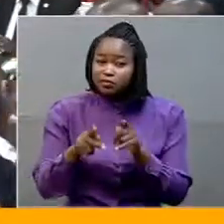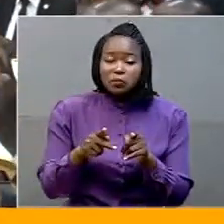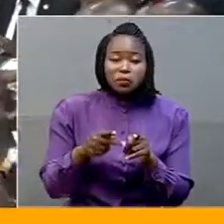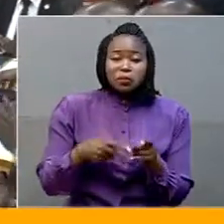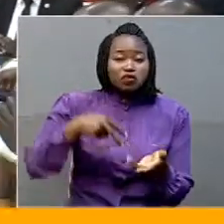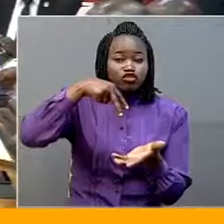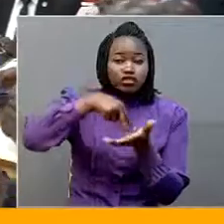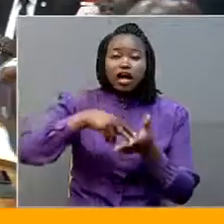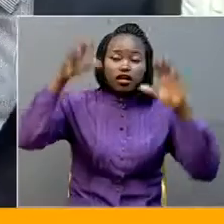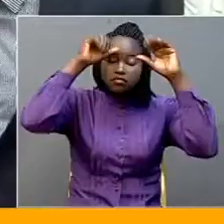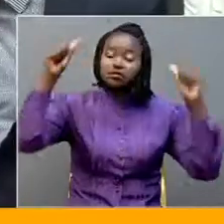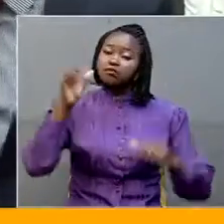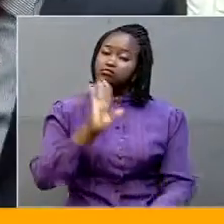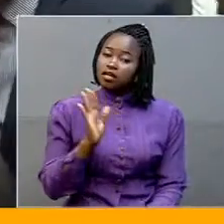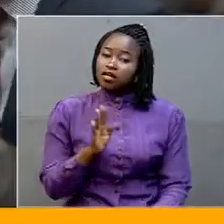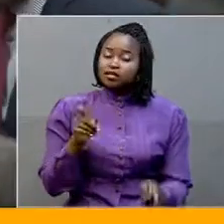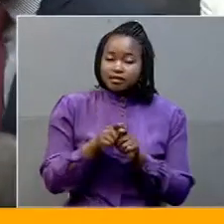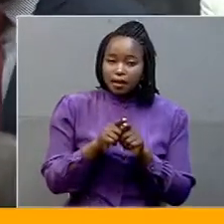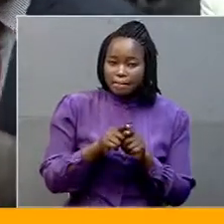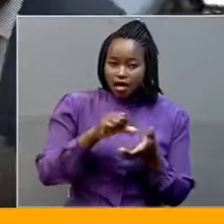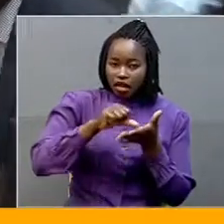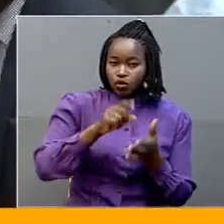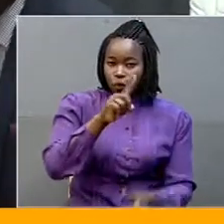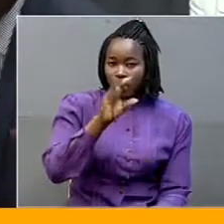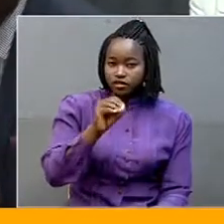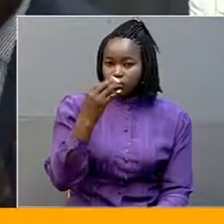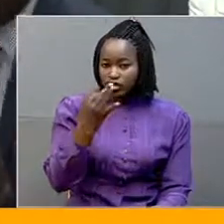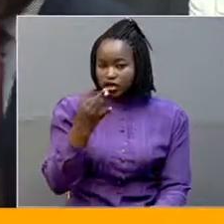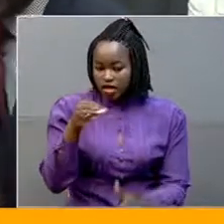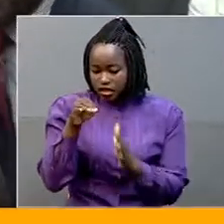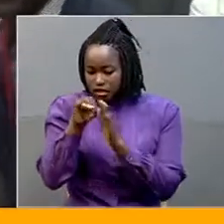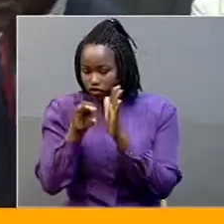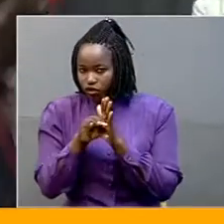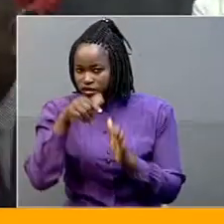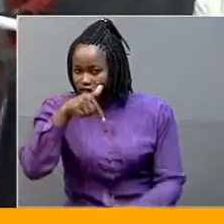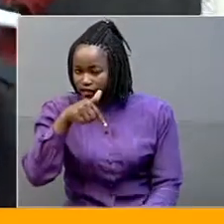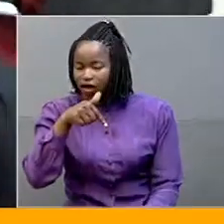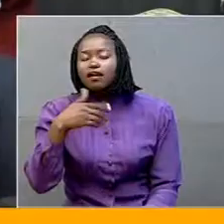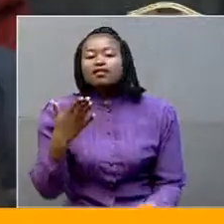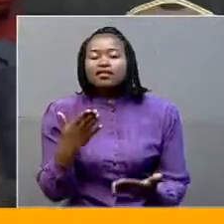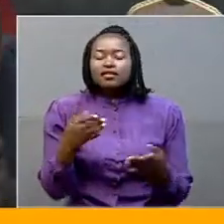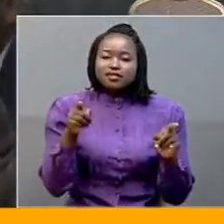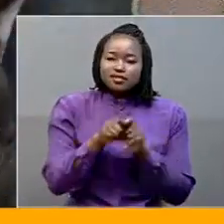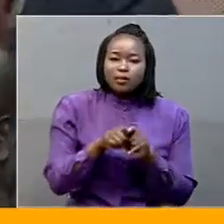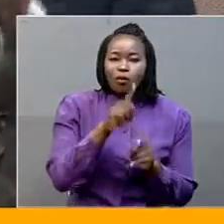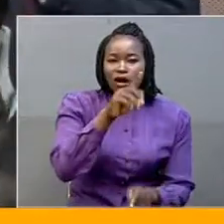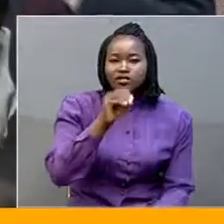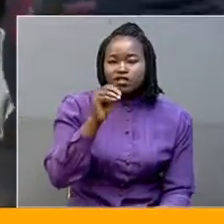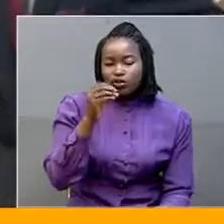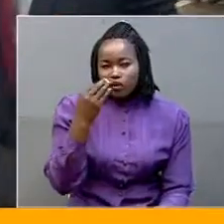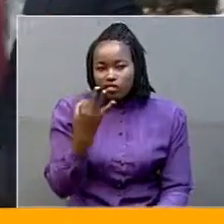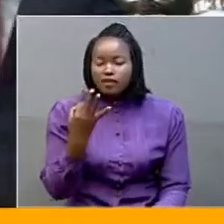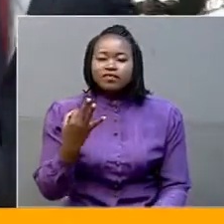The articles to be amended include Article 103, subsection 3, 7, and 104, subsection 2, 3,